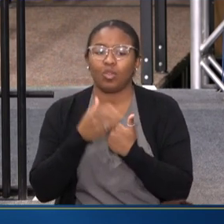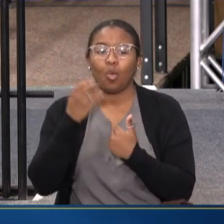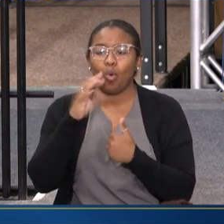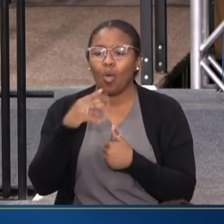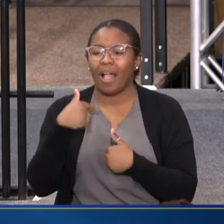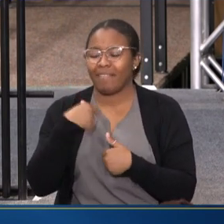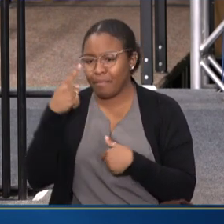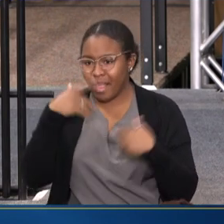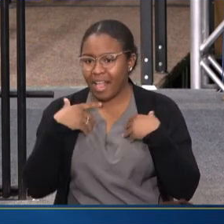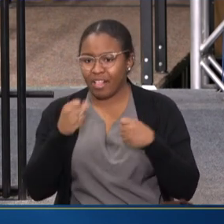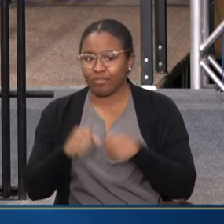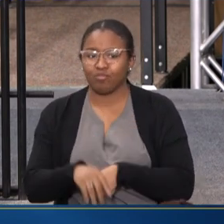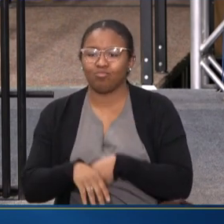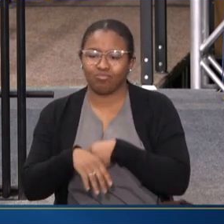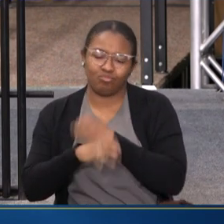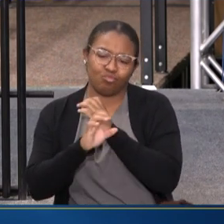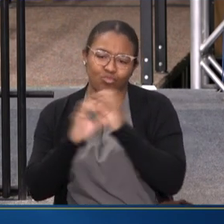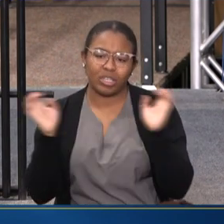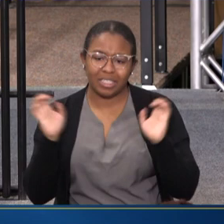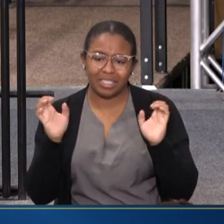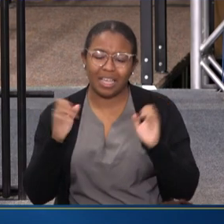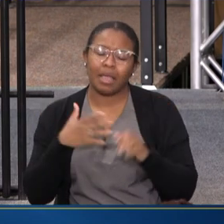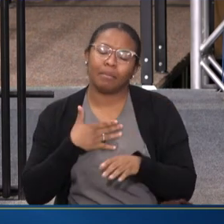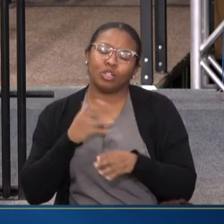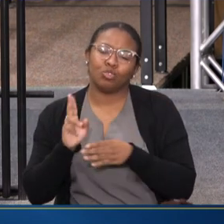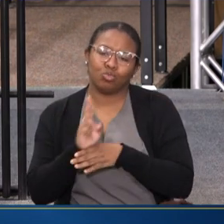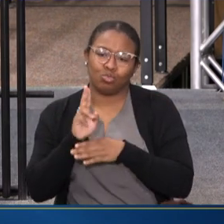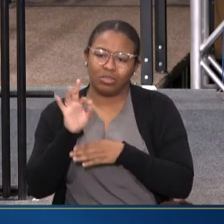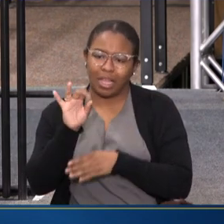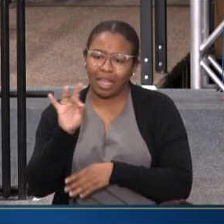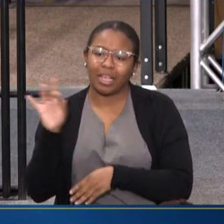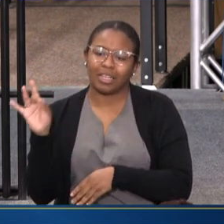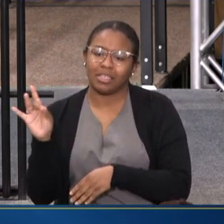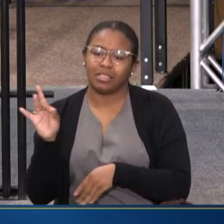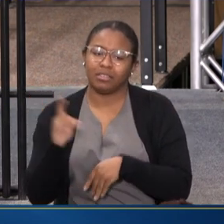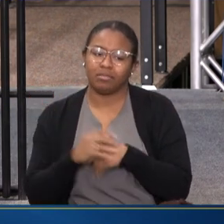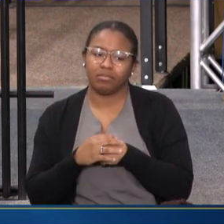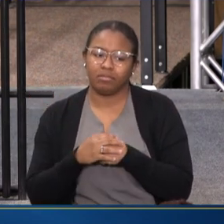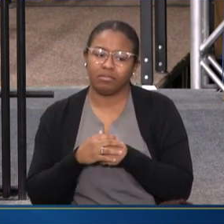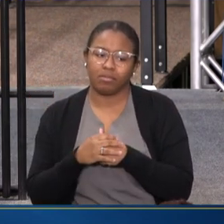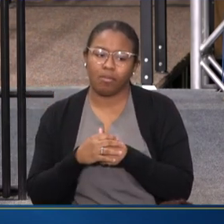HEALTH CRISIS, PLEASE USE SAMHSA'S 988 CRISIS LINE.